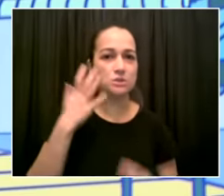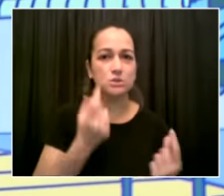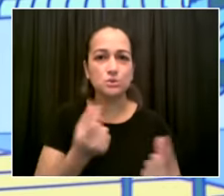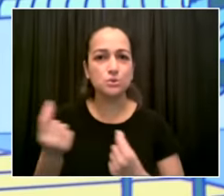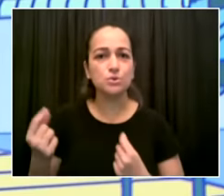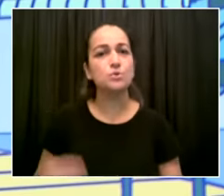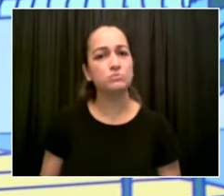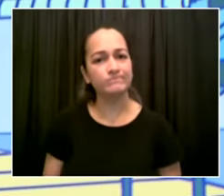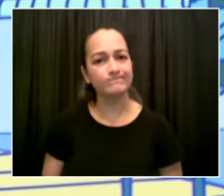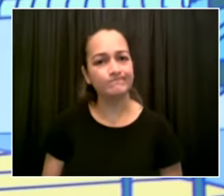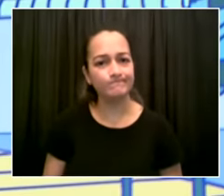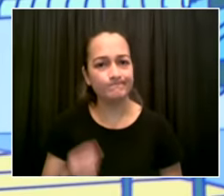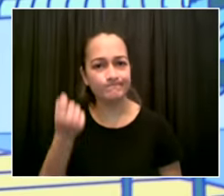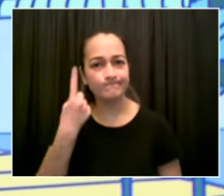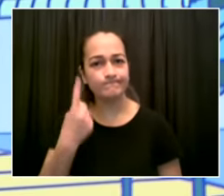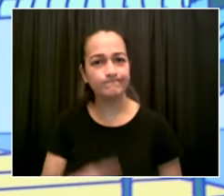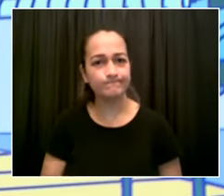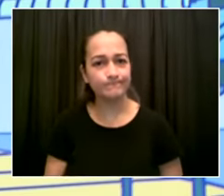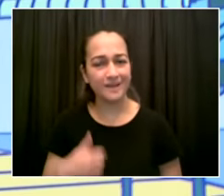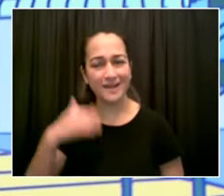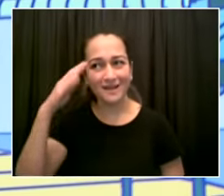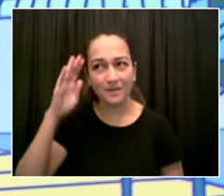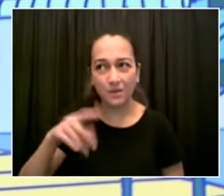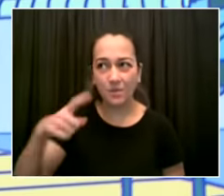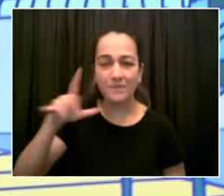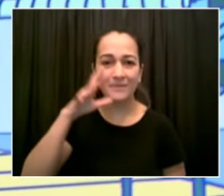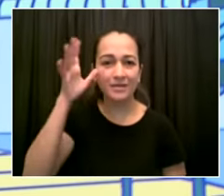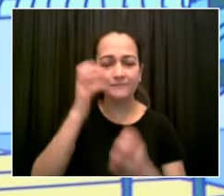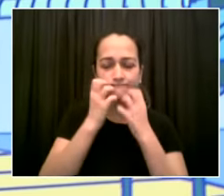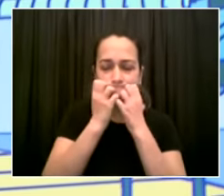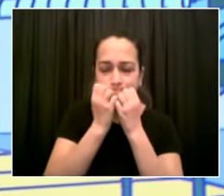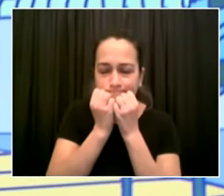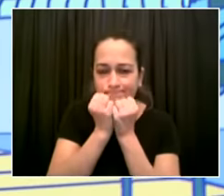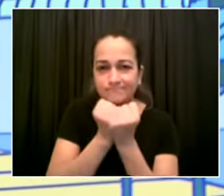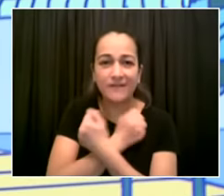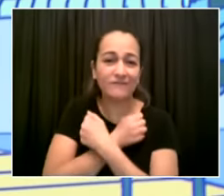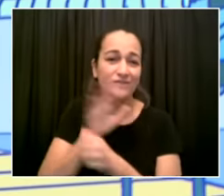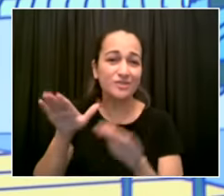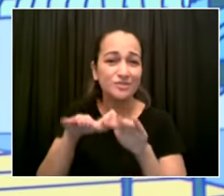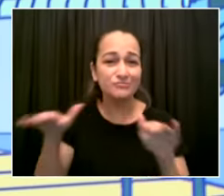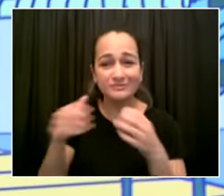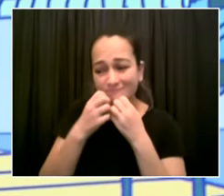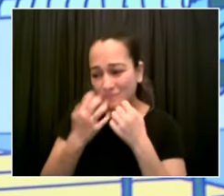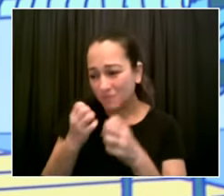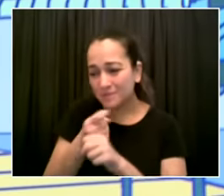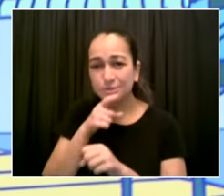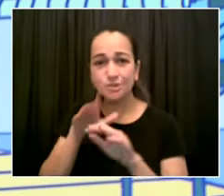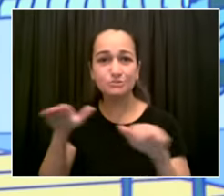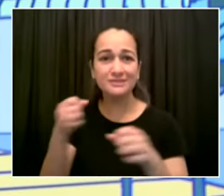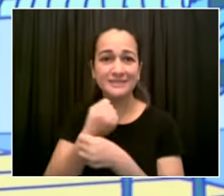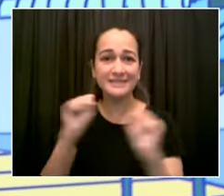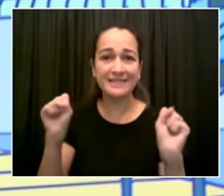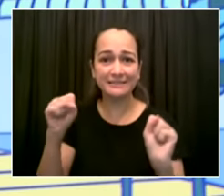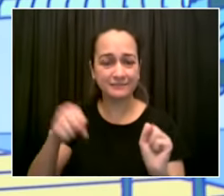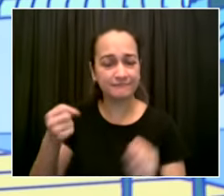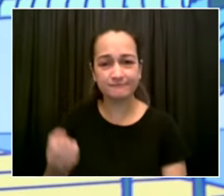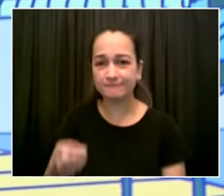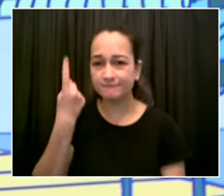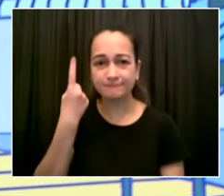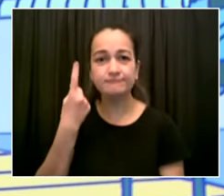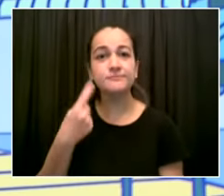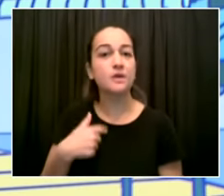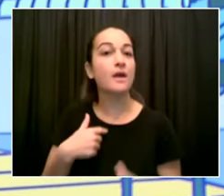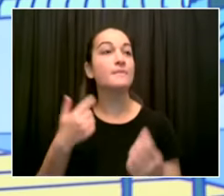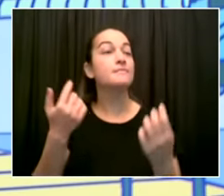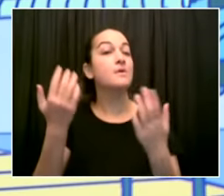are hundreds of thousands of kids in the city who would benefit from the vaccine so my plea to the federal government give us